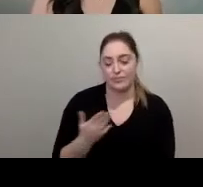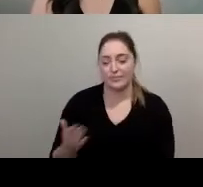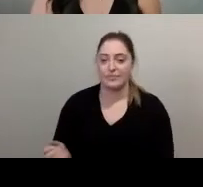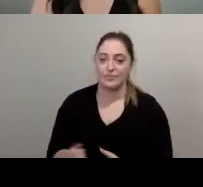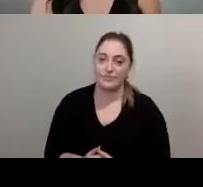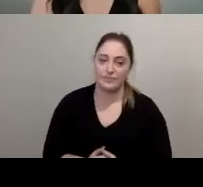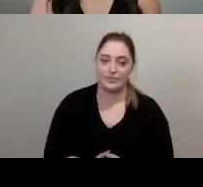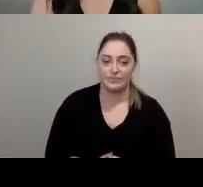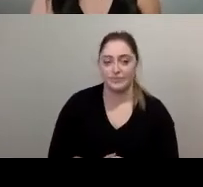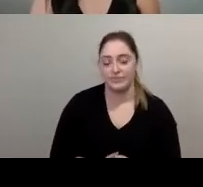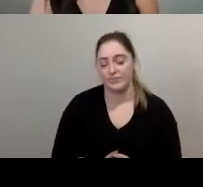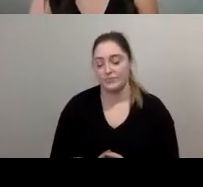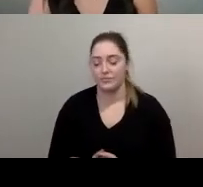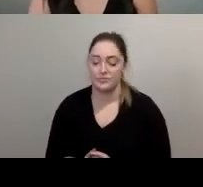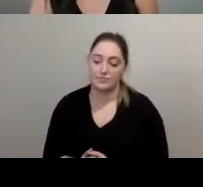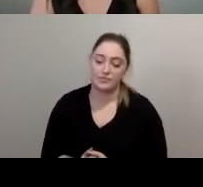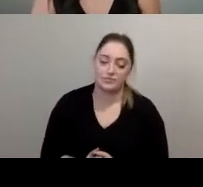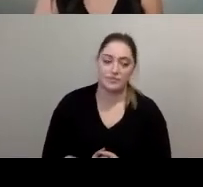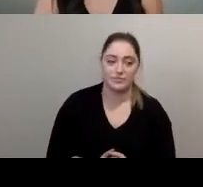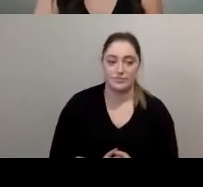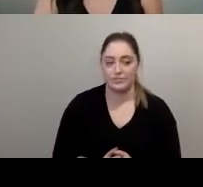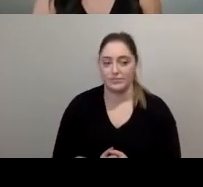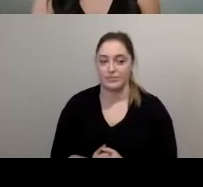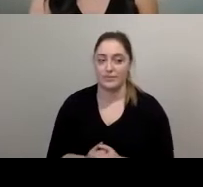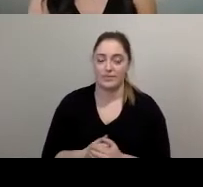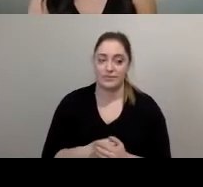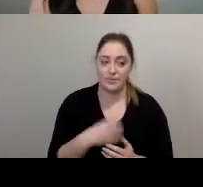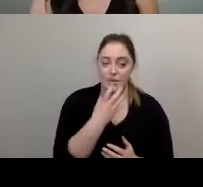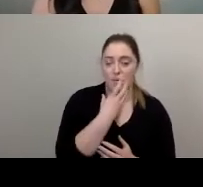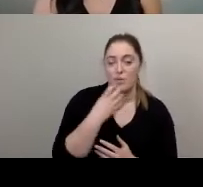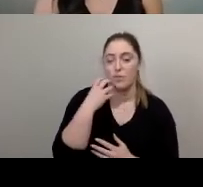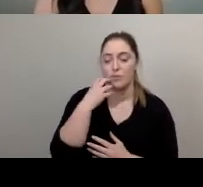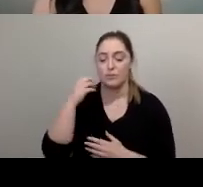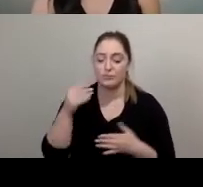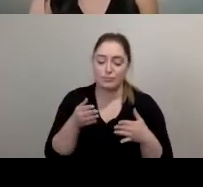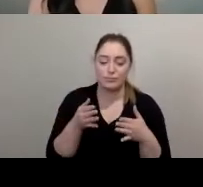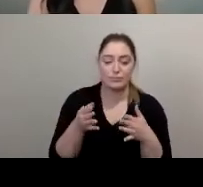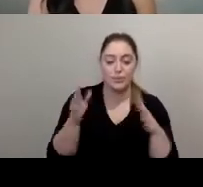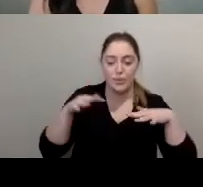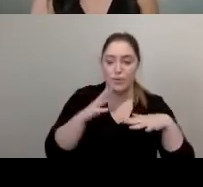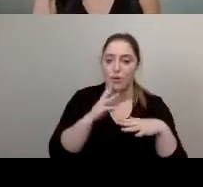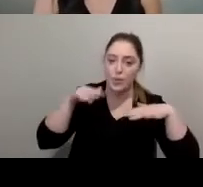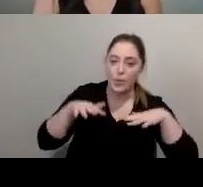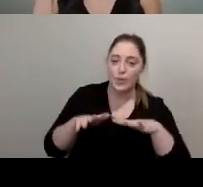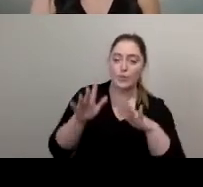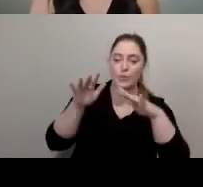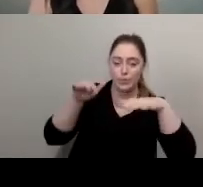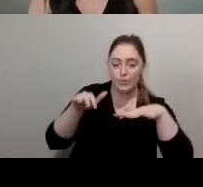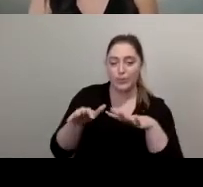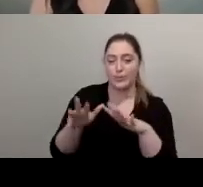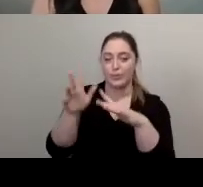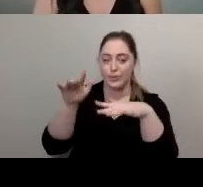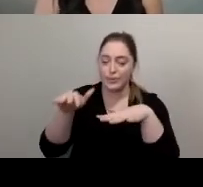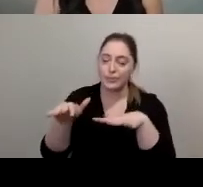so The salt, the heat, the waves echoing down